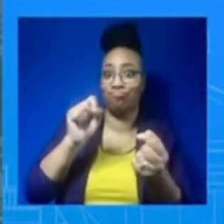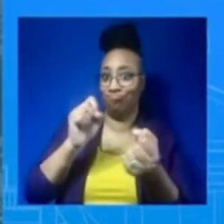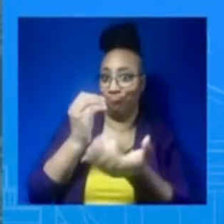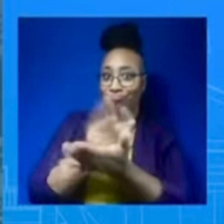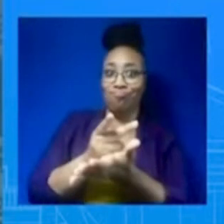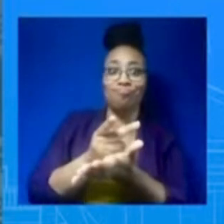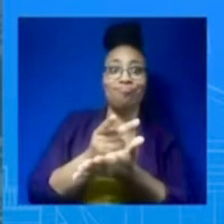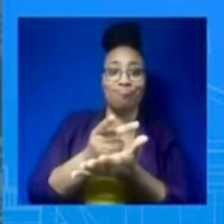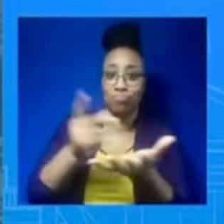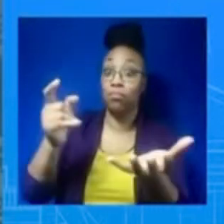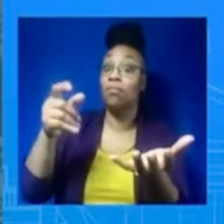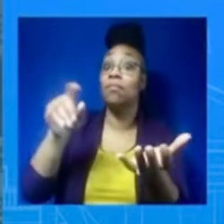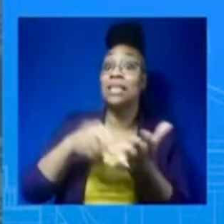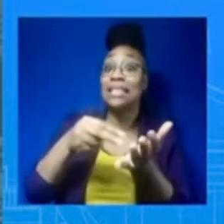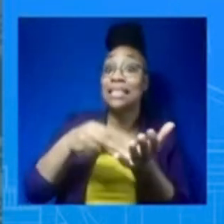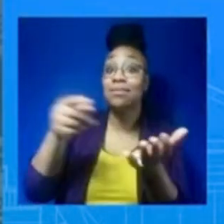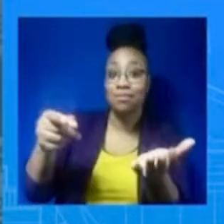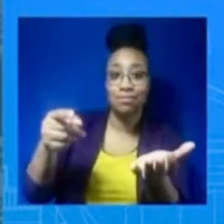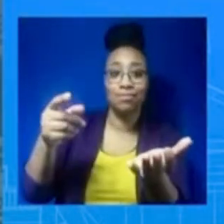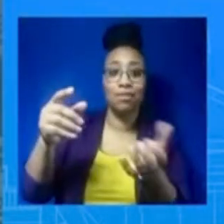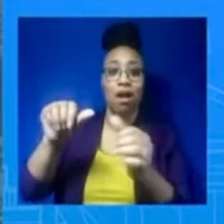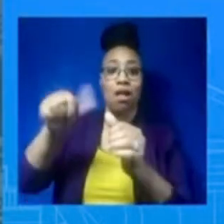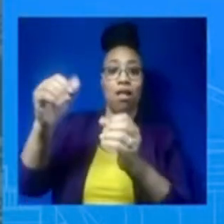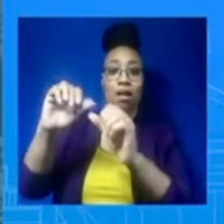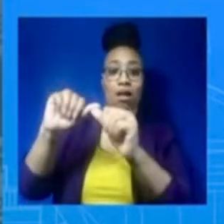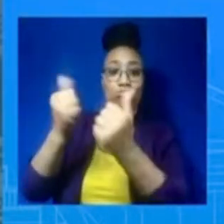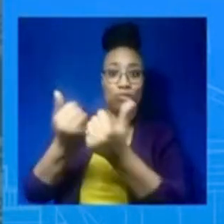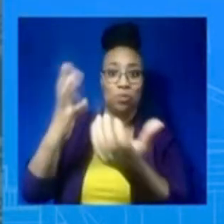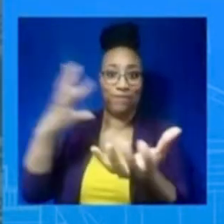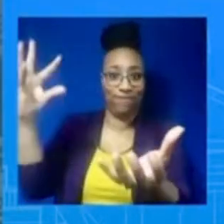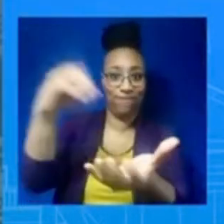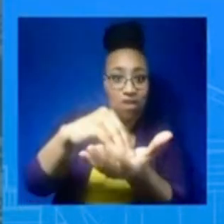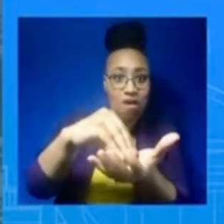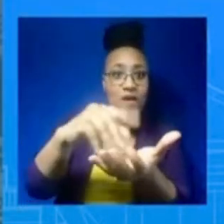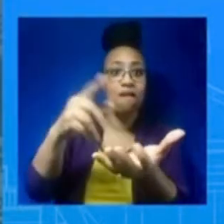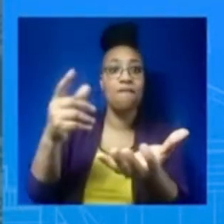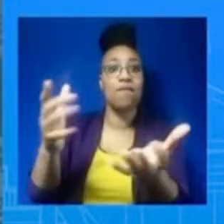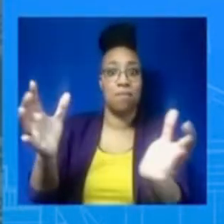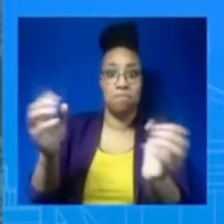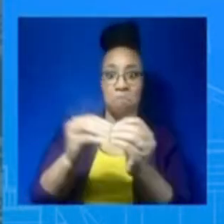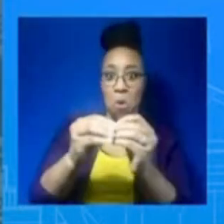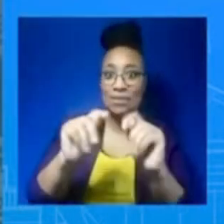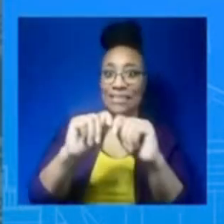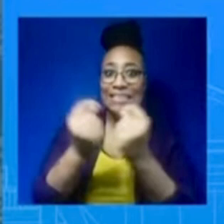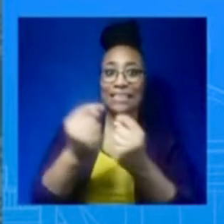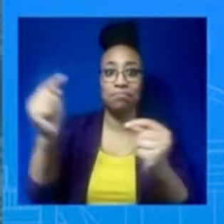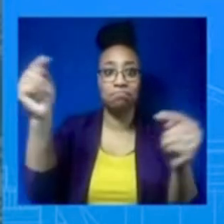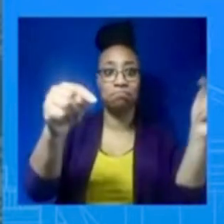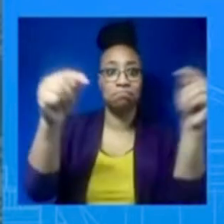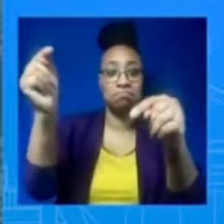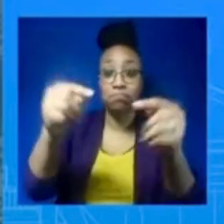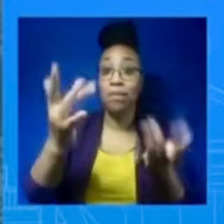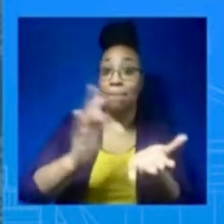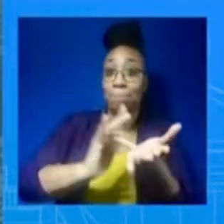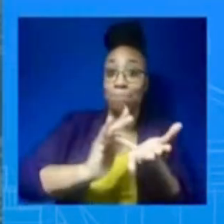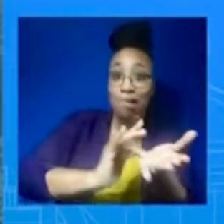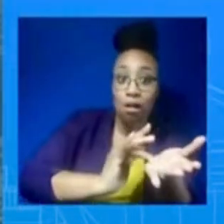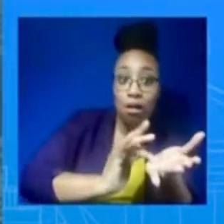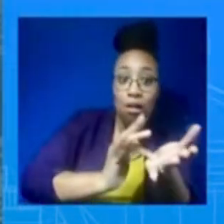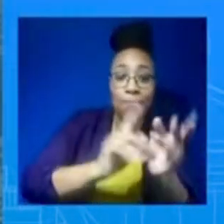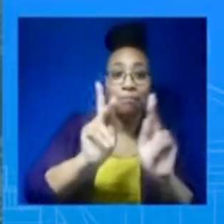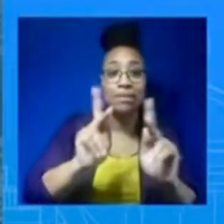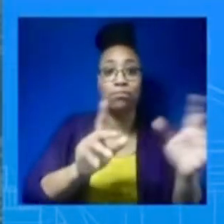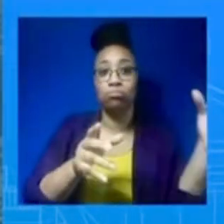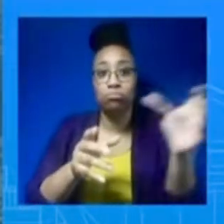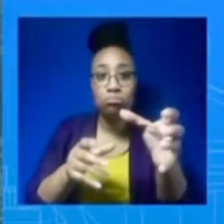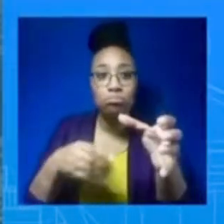they are deploying a team of medical personnel and toxicologists to conduct public health testing and assessment. So, we are committed to supporting